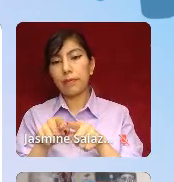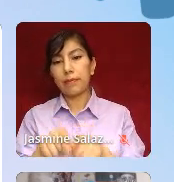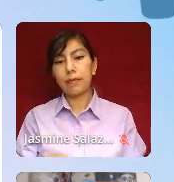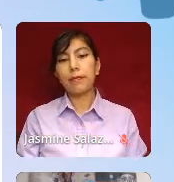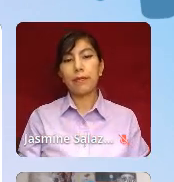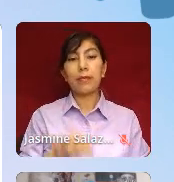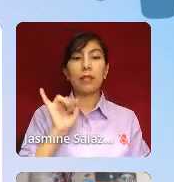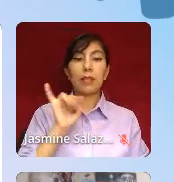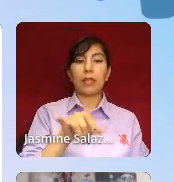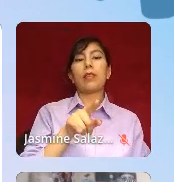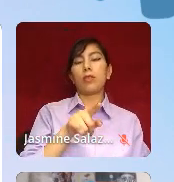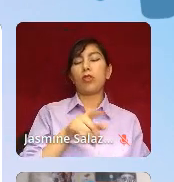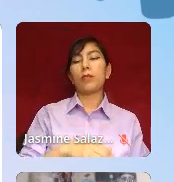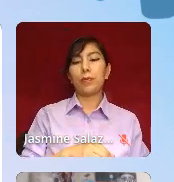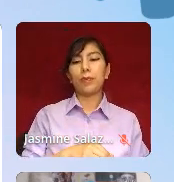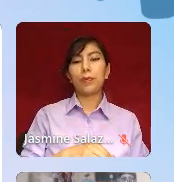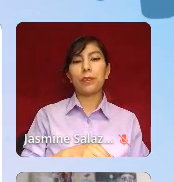Ashley.